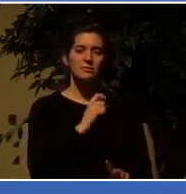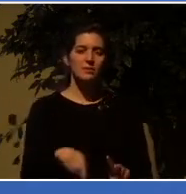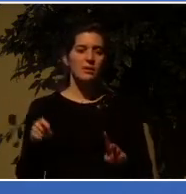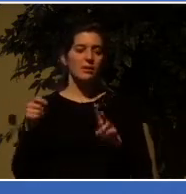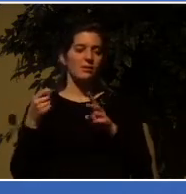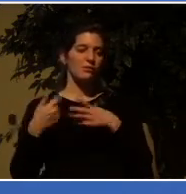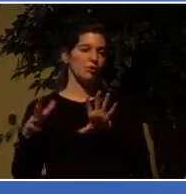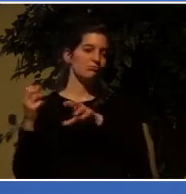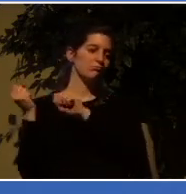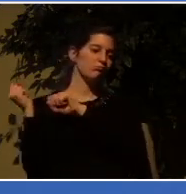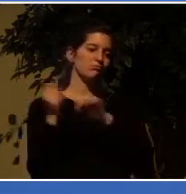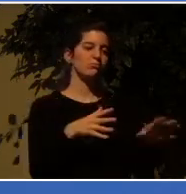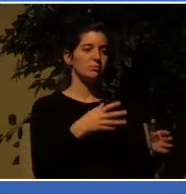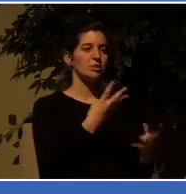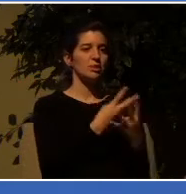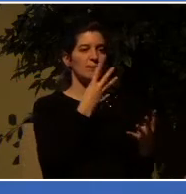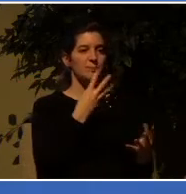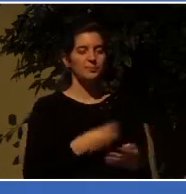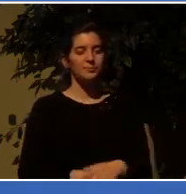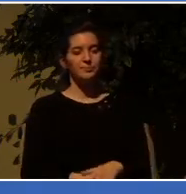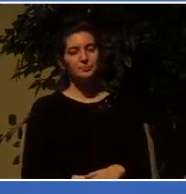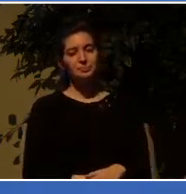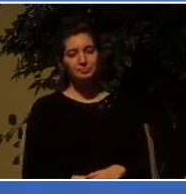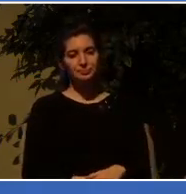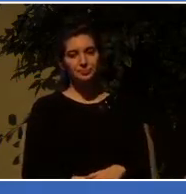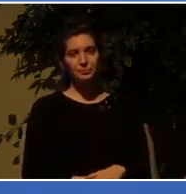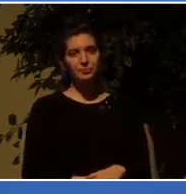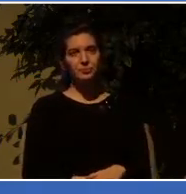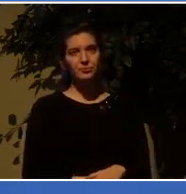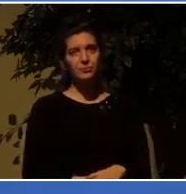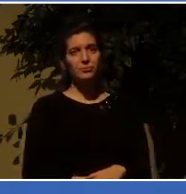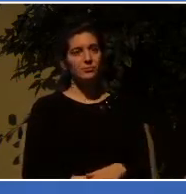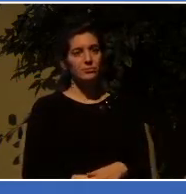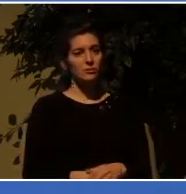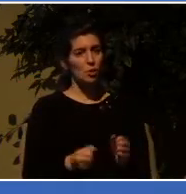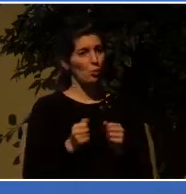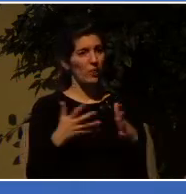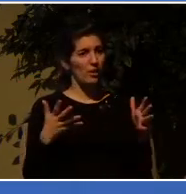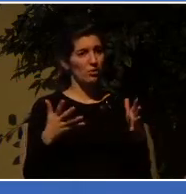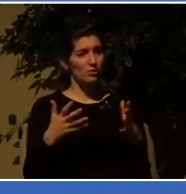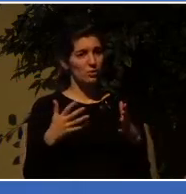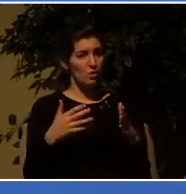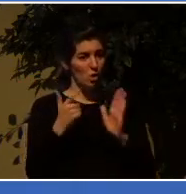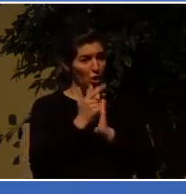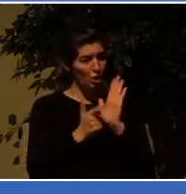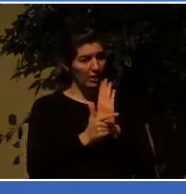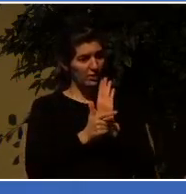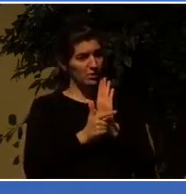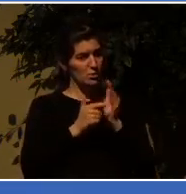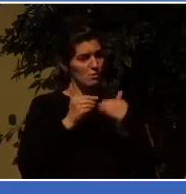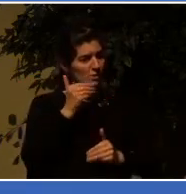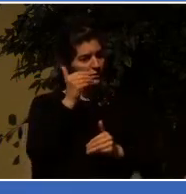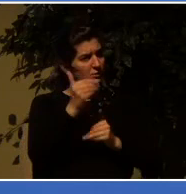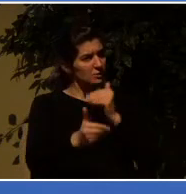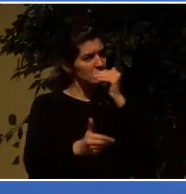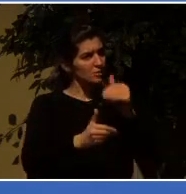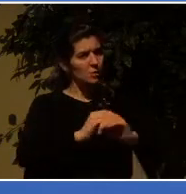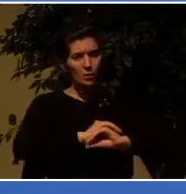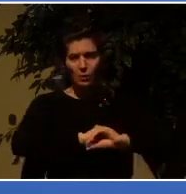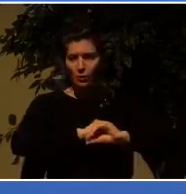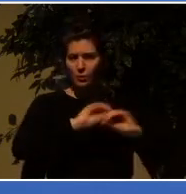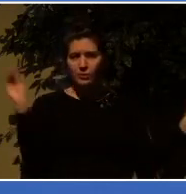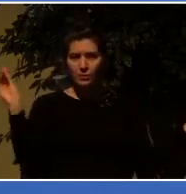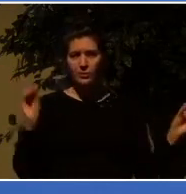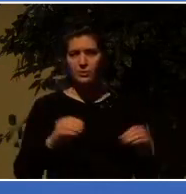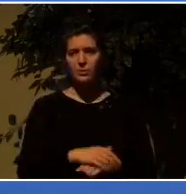into jail without due process. Nowhere along the line does anybody ask the